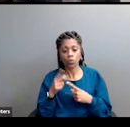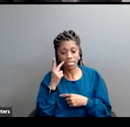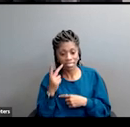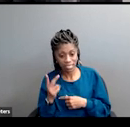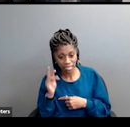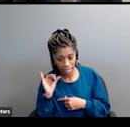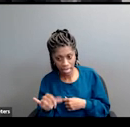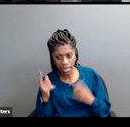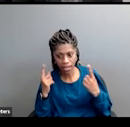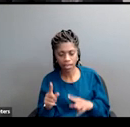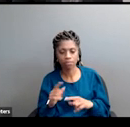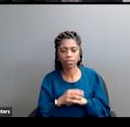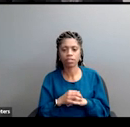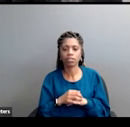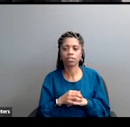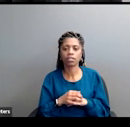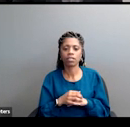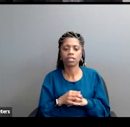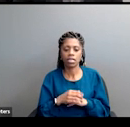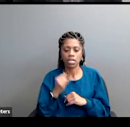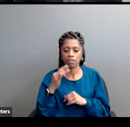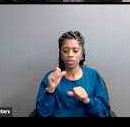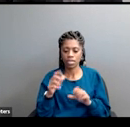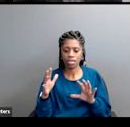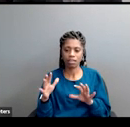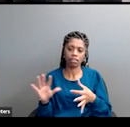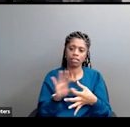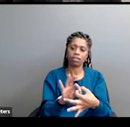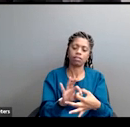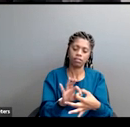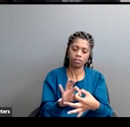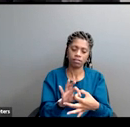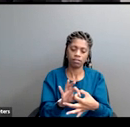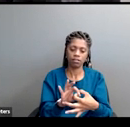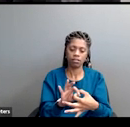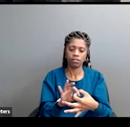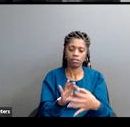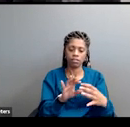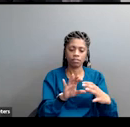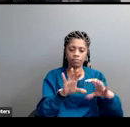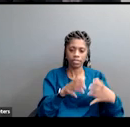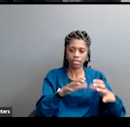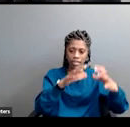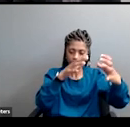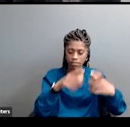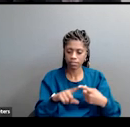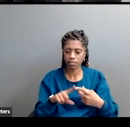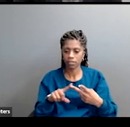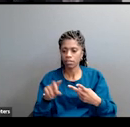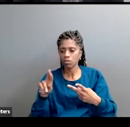can see that by linking race and class or by linking class to these, to a cultural war more generally,